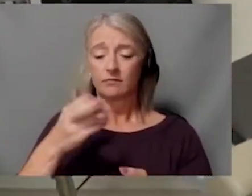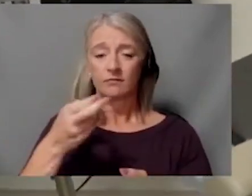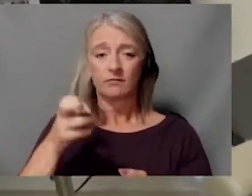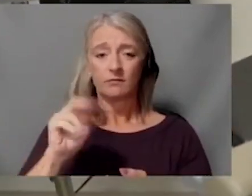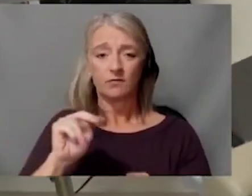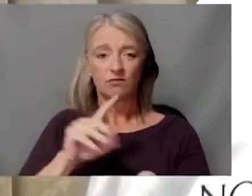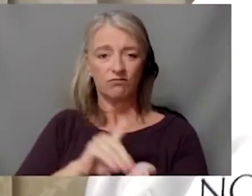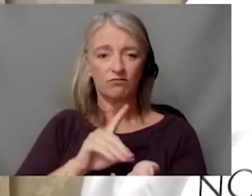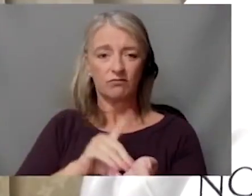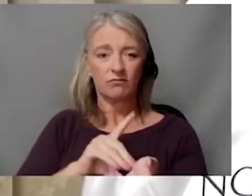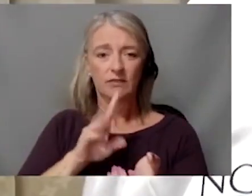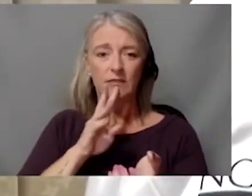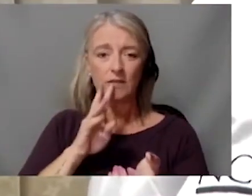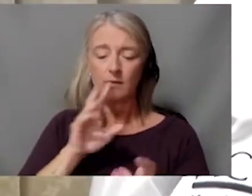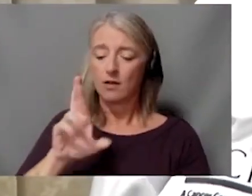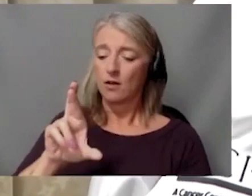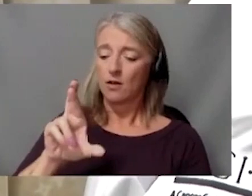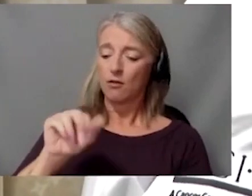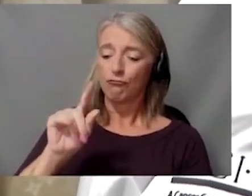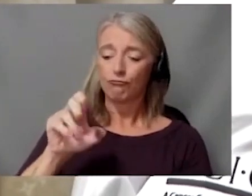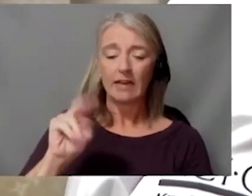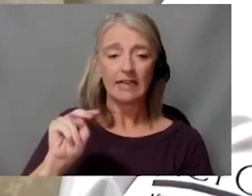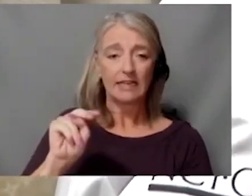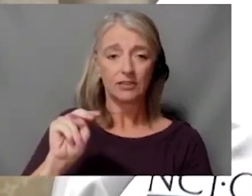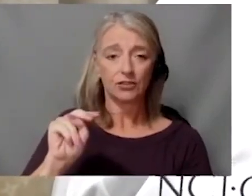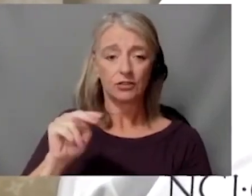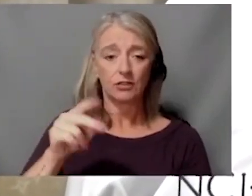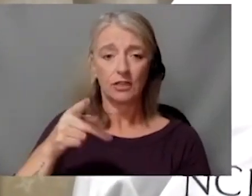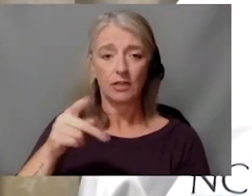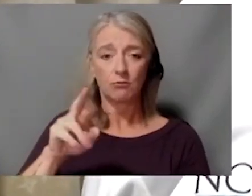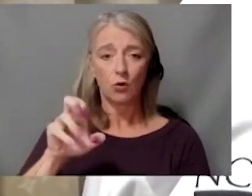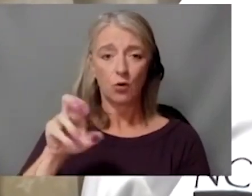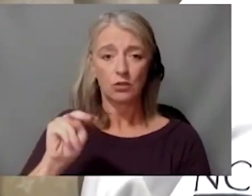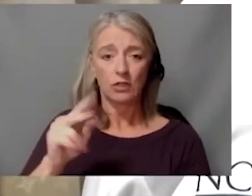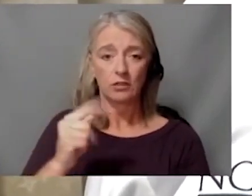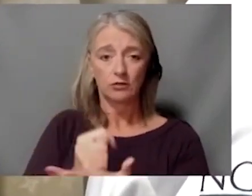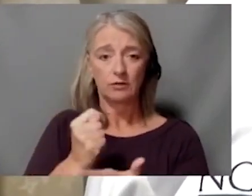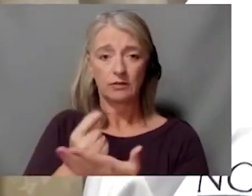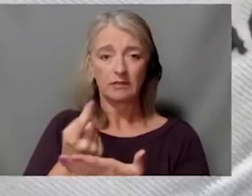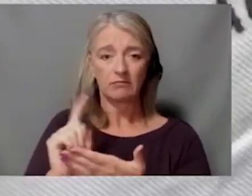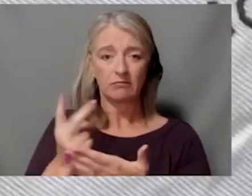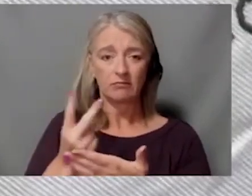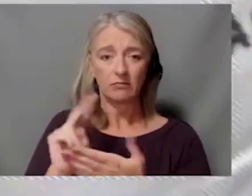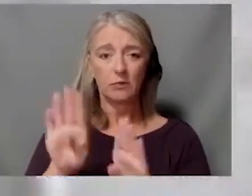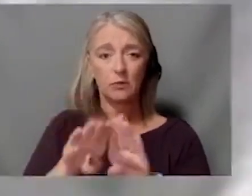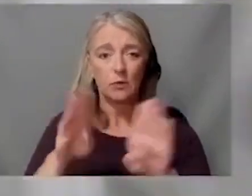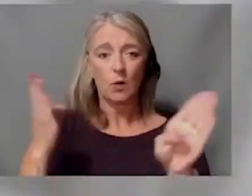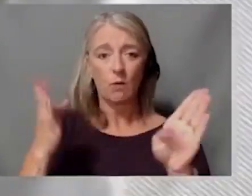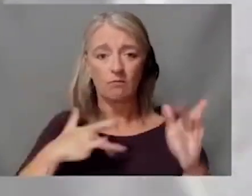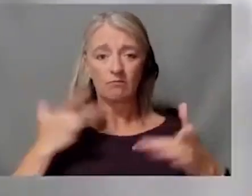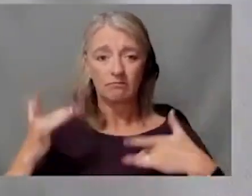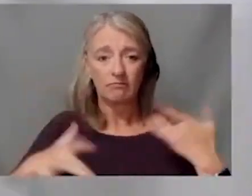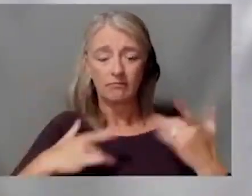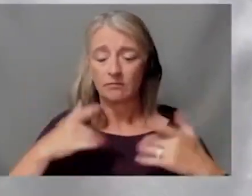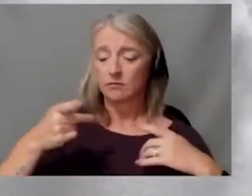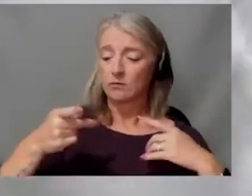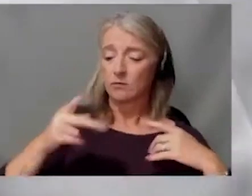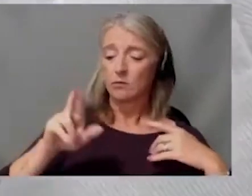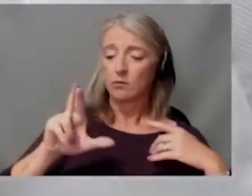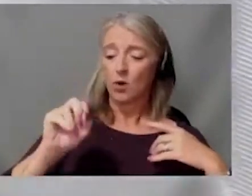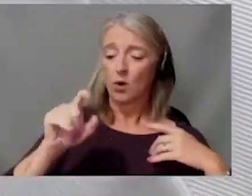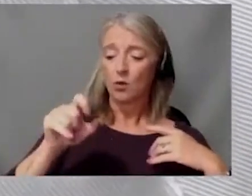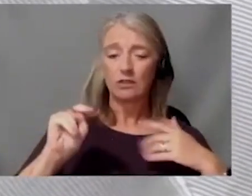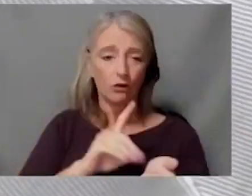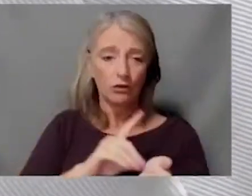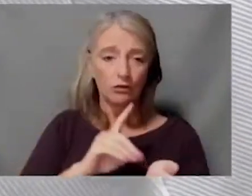proton and how excited we were just seven weeks ago to open up our our proton center. But I think about Dr. McGurk and our blood and marrow